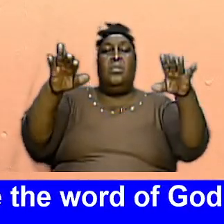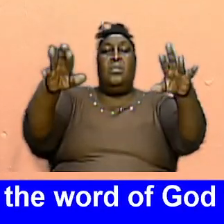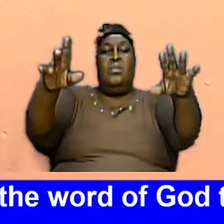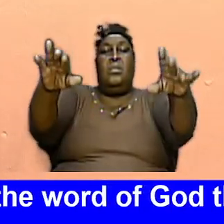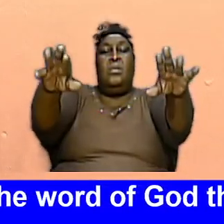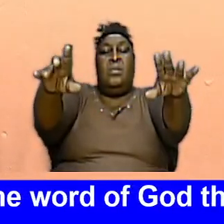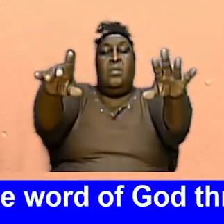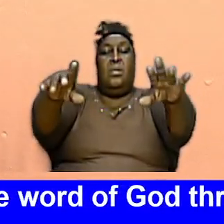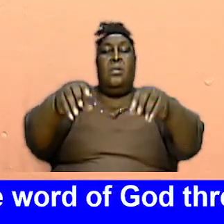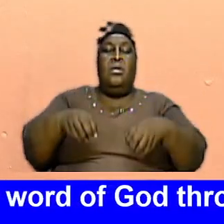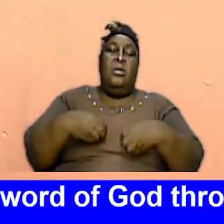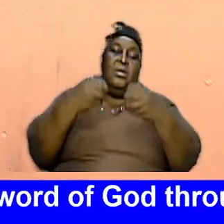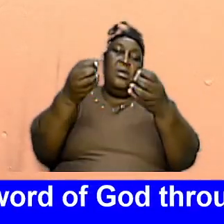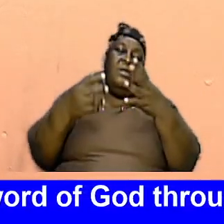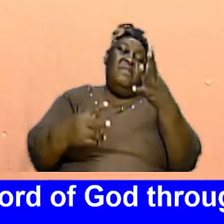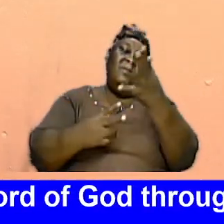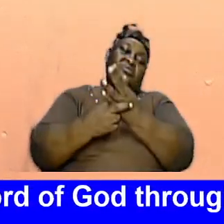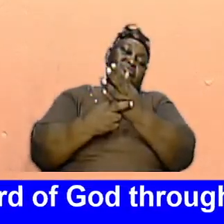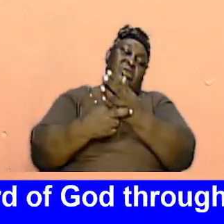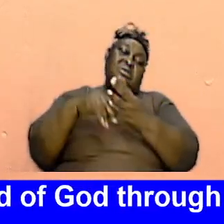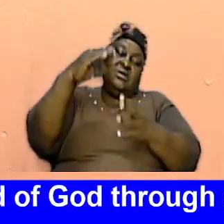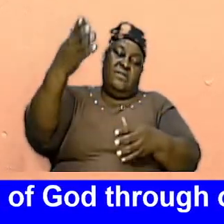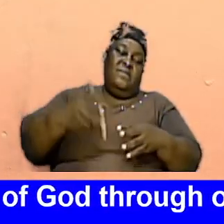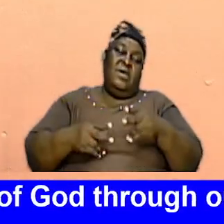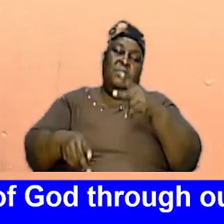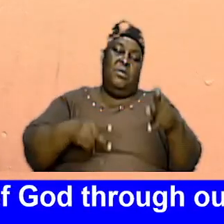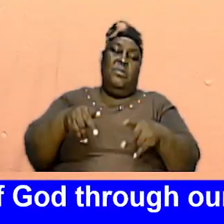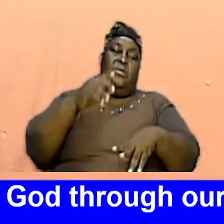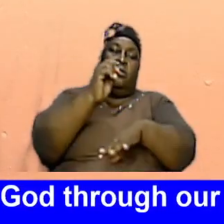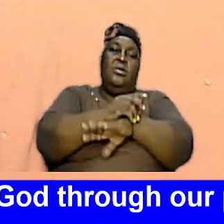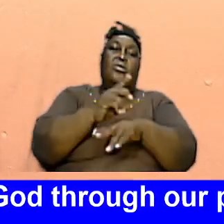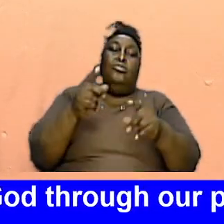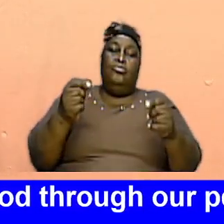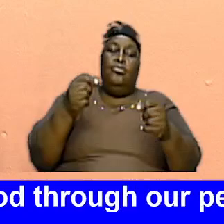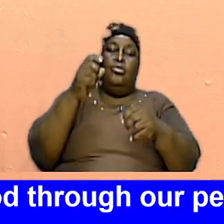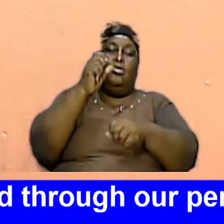Giving Out Tracts Inviting People To Church And Doing The Work Of